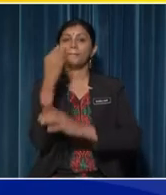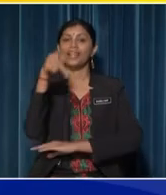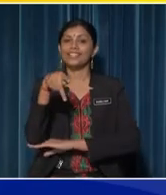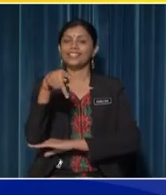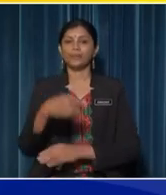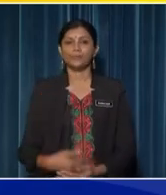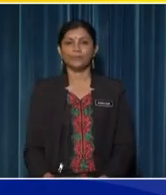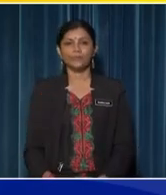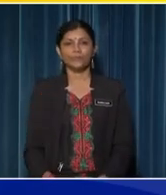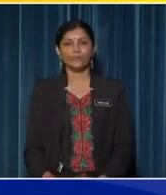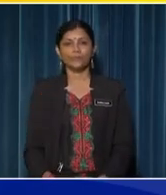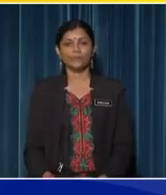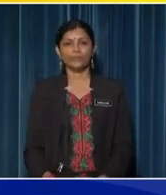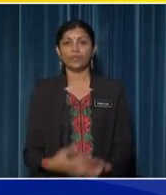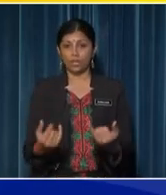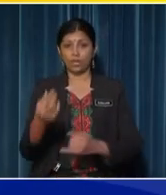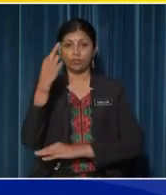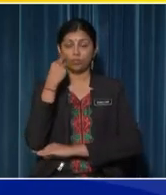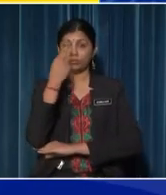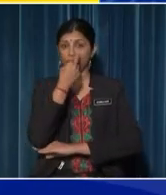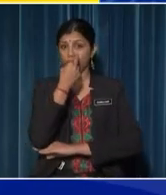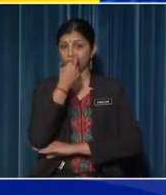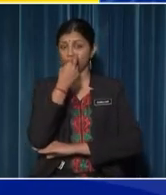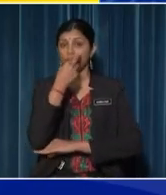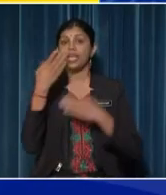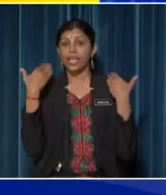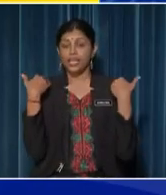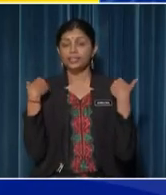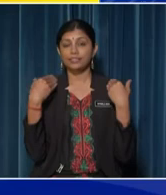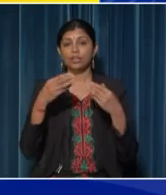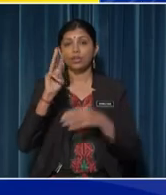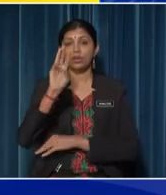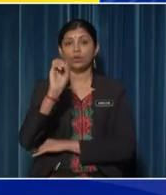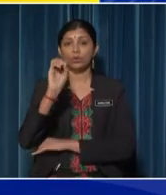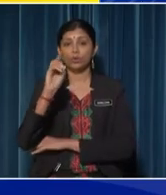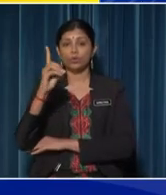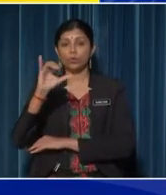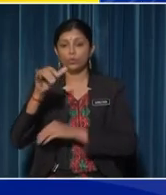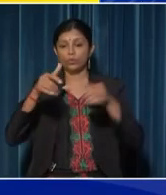The roots plant has a woody stem Now,